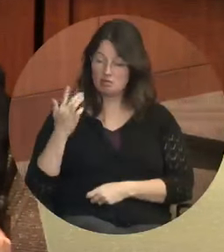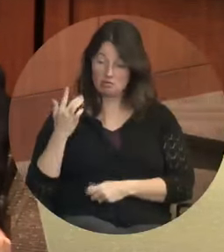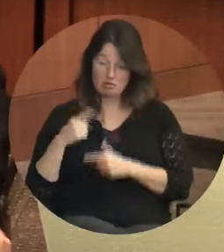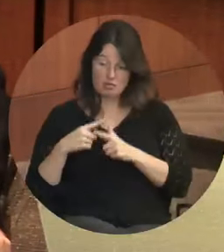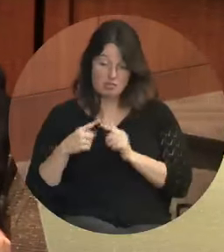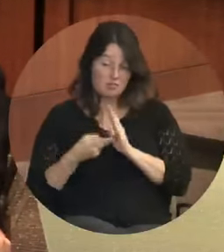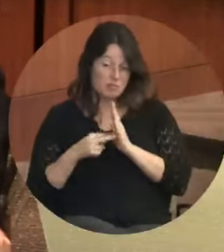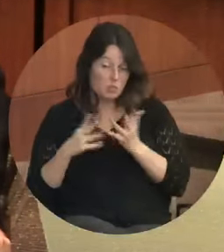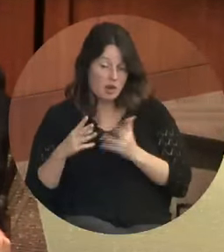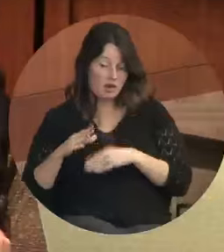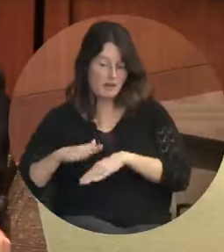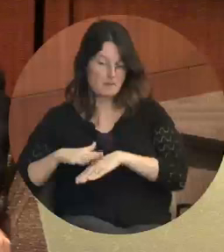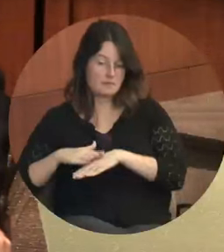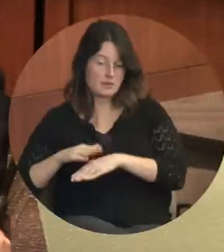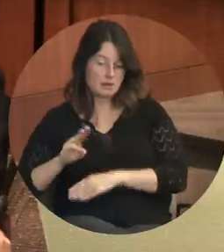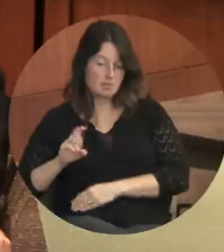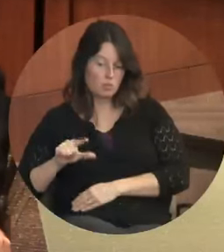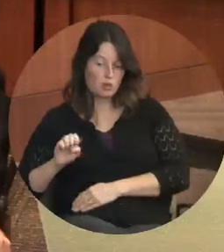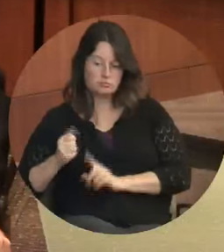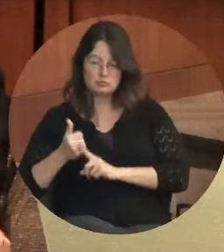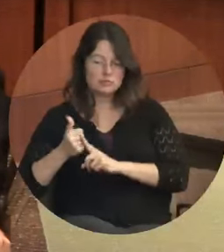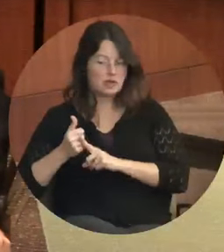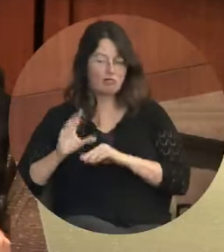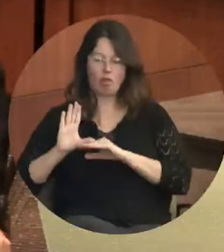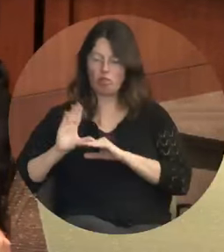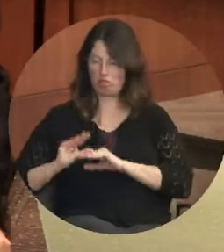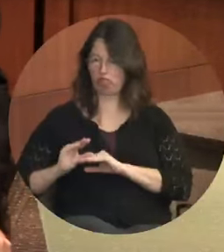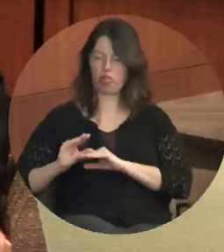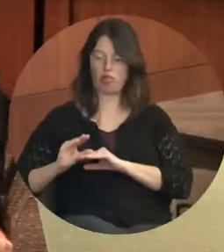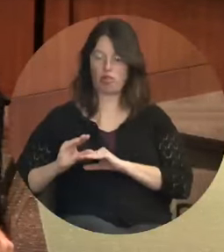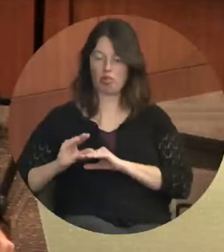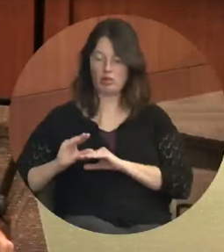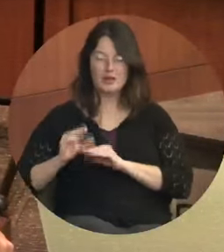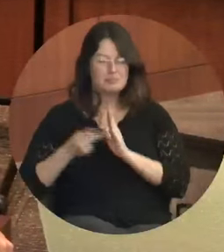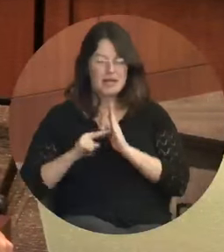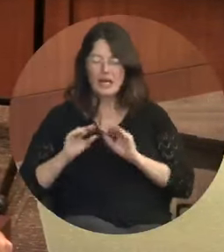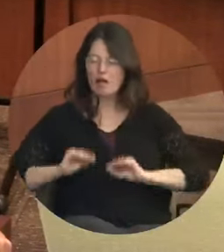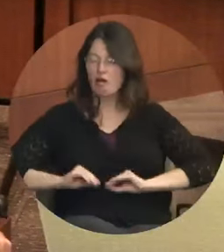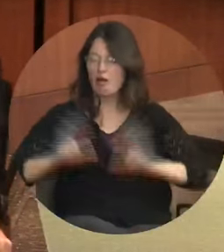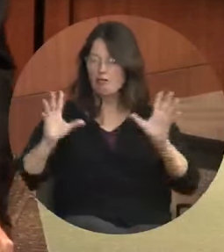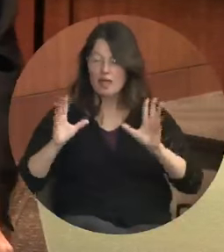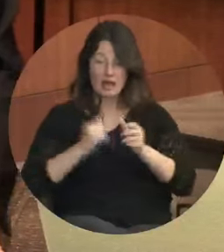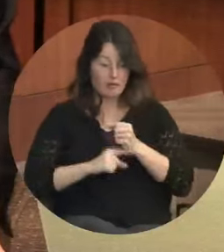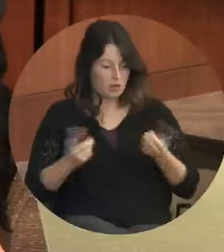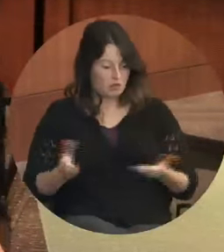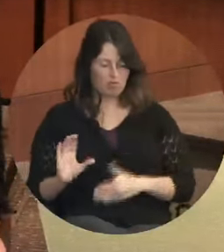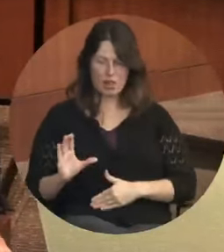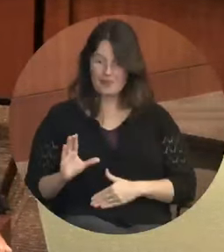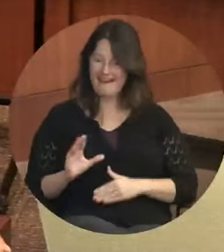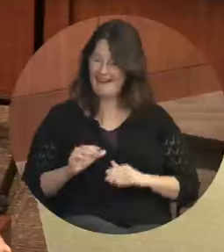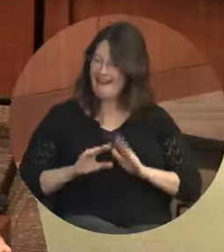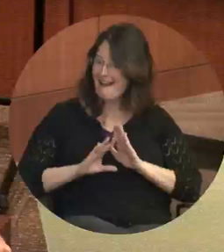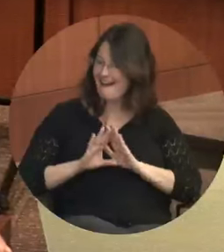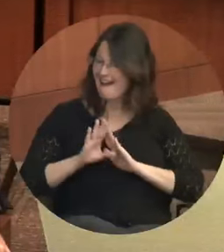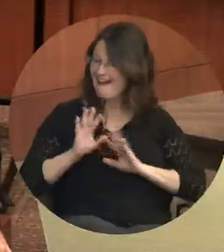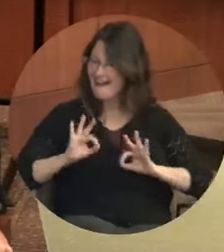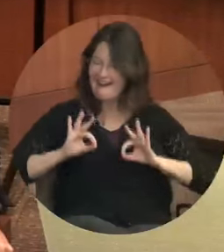not everyone in Colombia is thriving. We realized that we needed to learn more about poverty